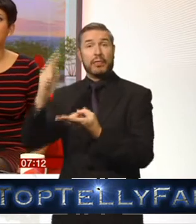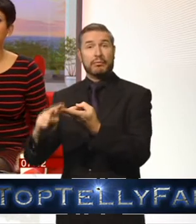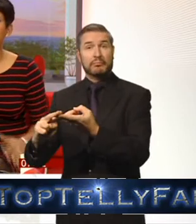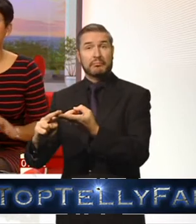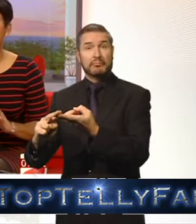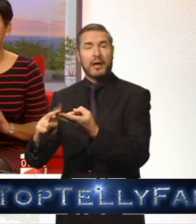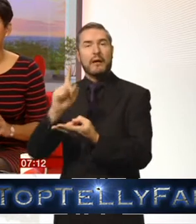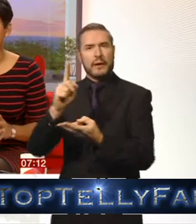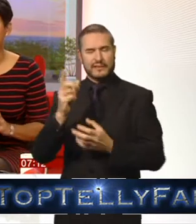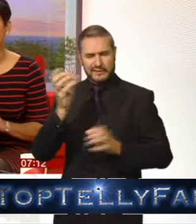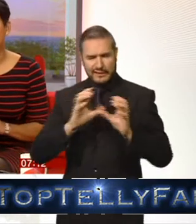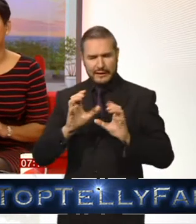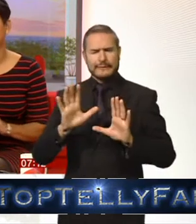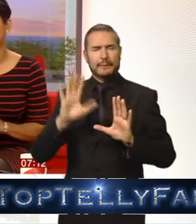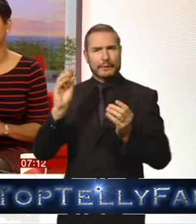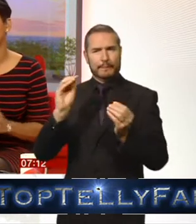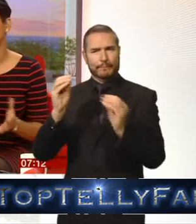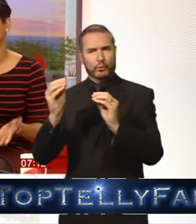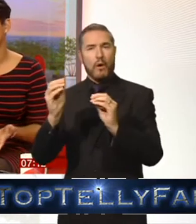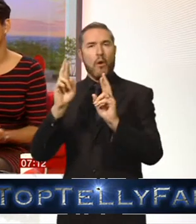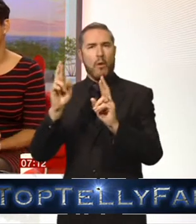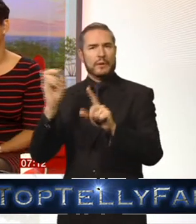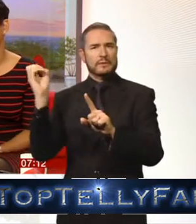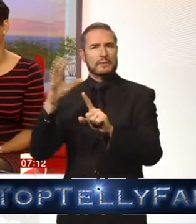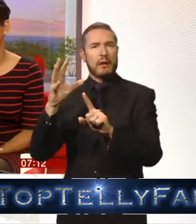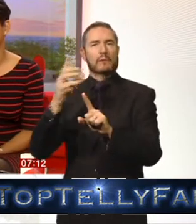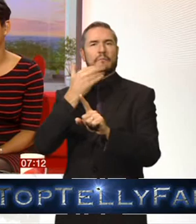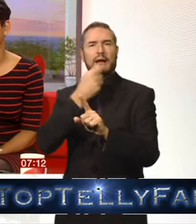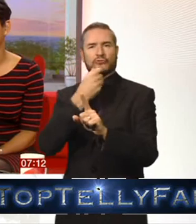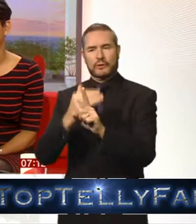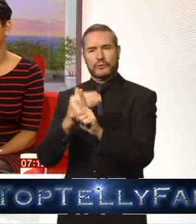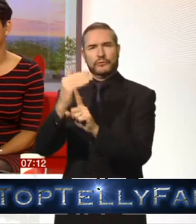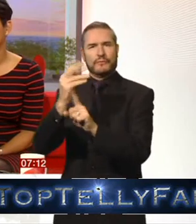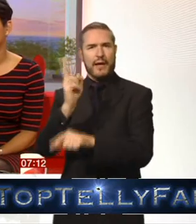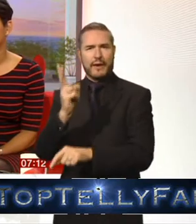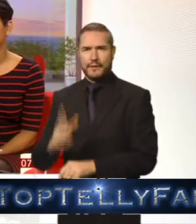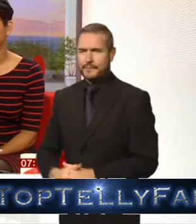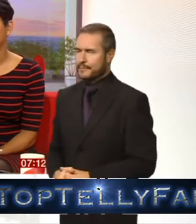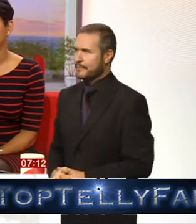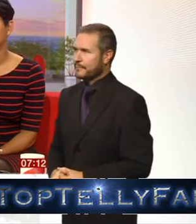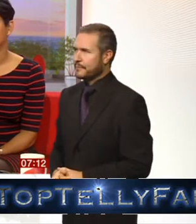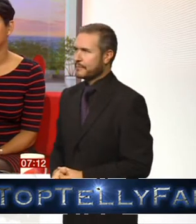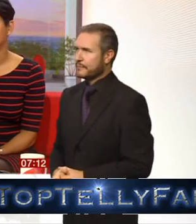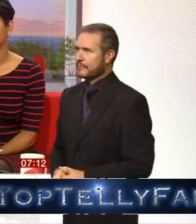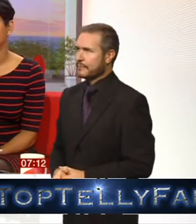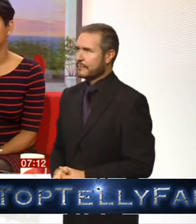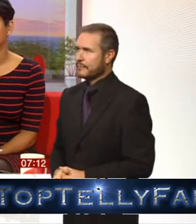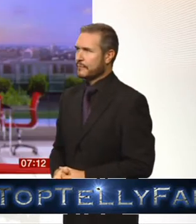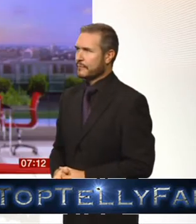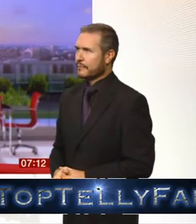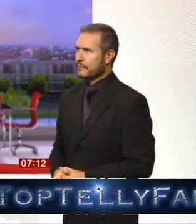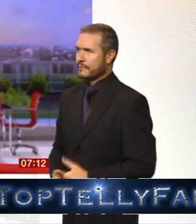says it has managed to move it slightly in the hope that some sunlight will fall on its solar panels but will the plan work we're joined by